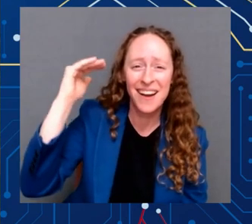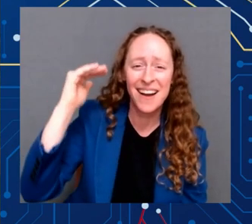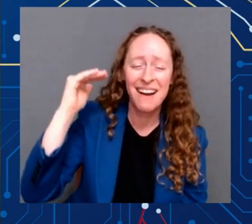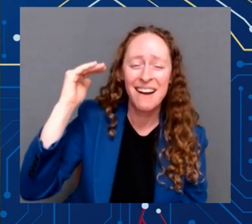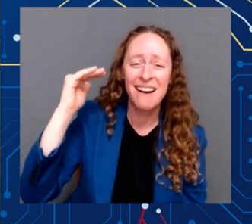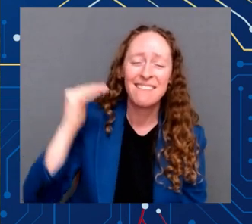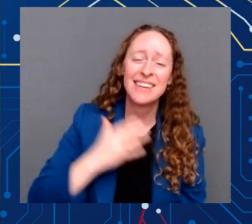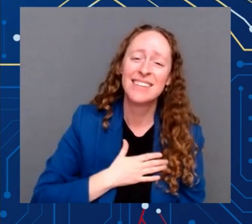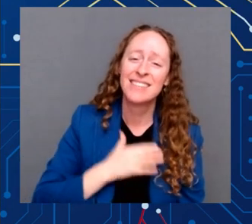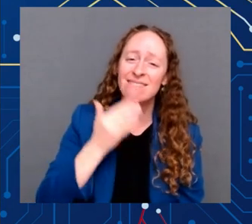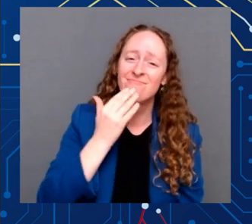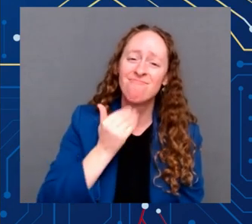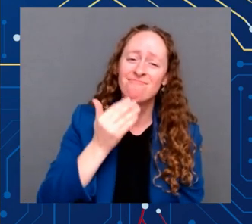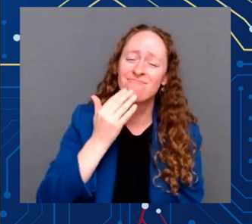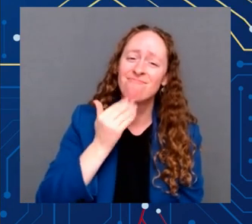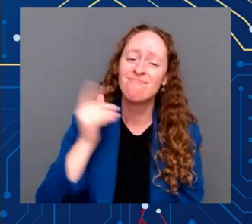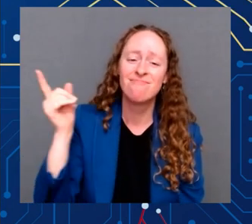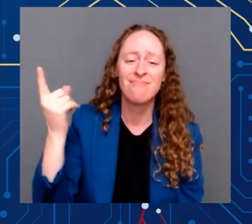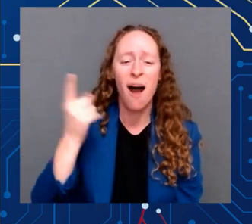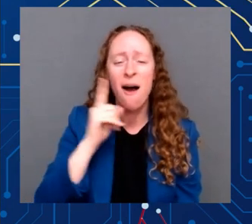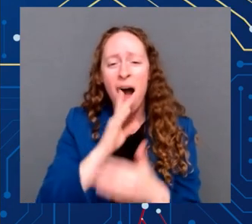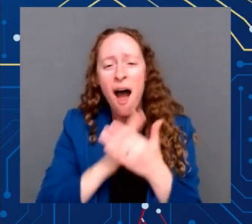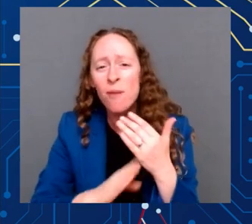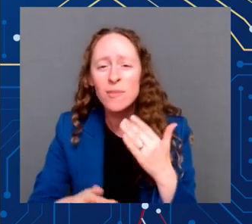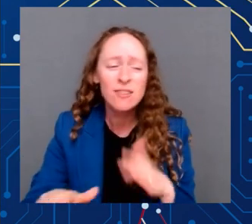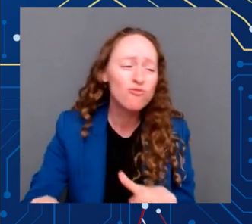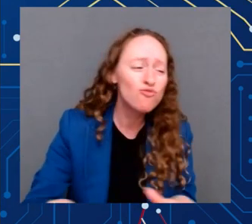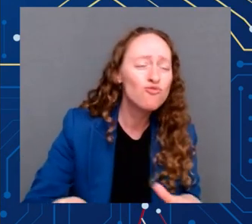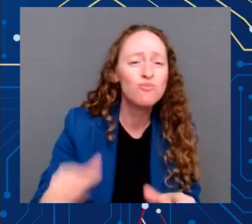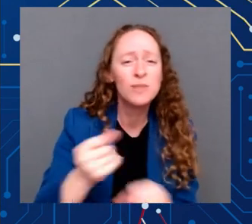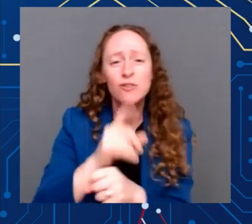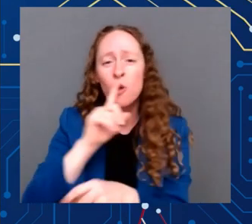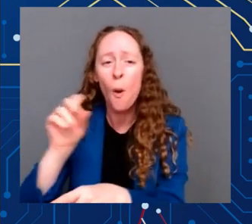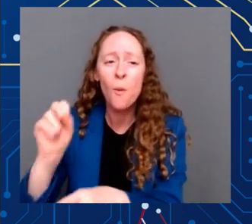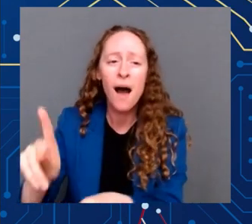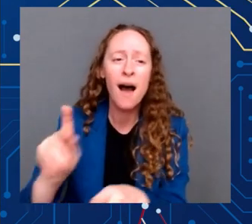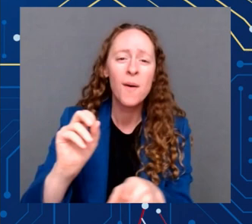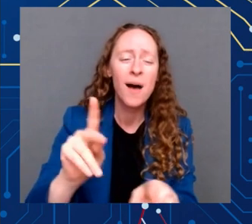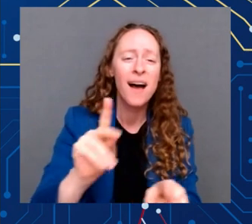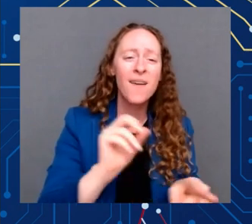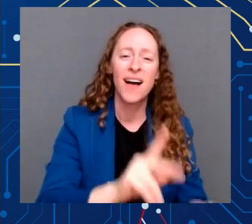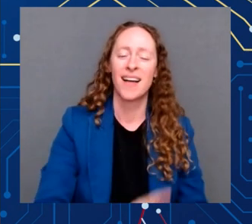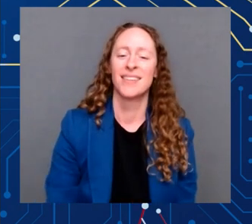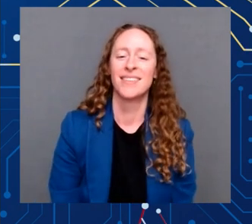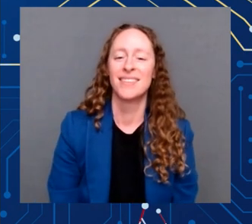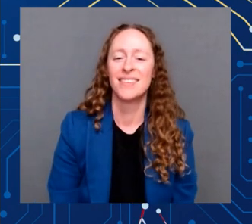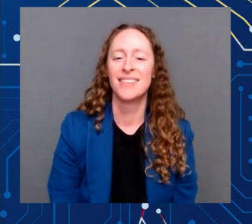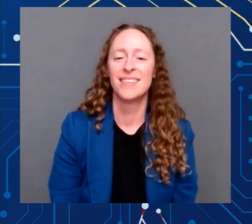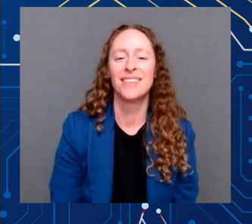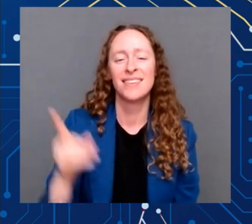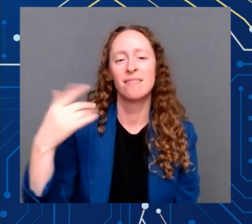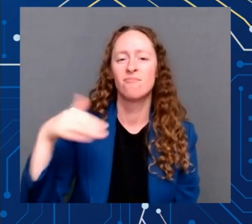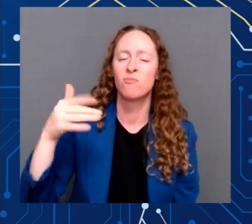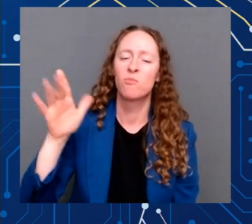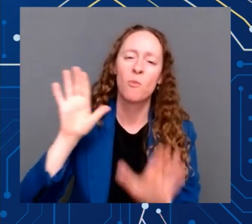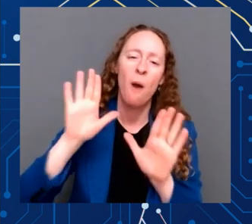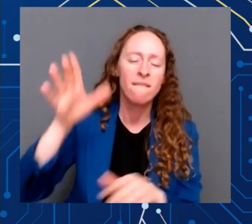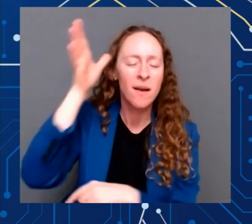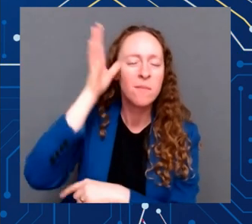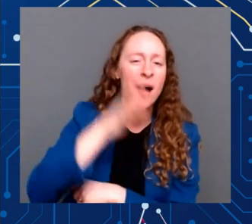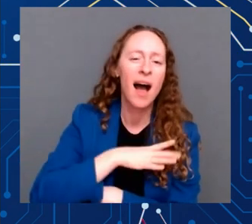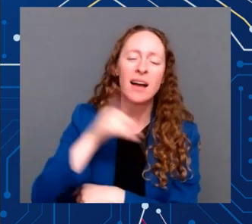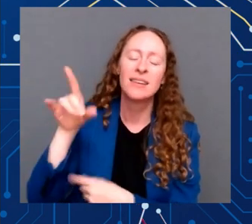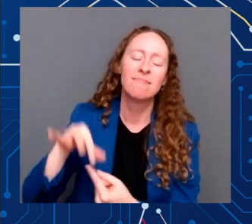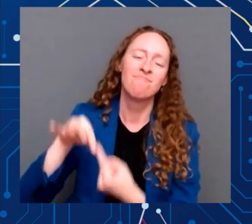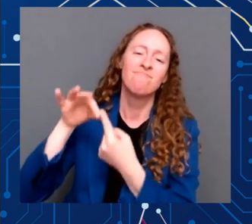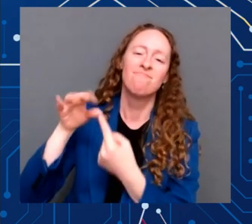He's a very, very, very special man and a special leader. And we all know that. So good morning and congratulations to everyone